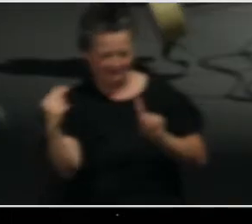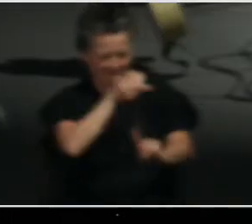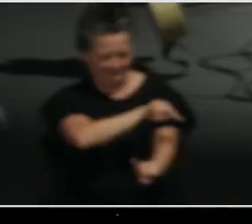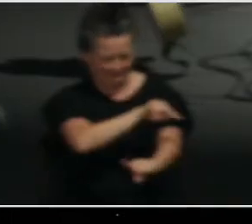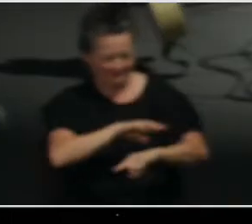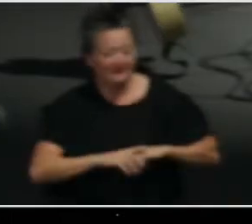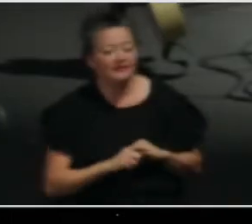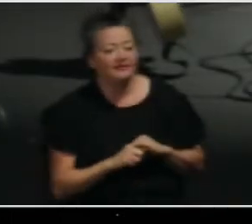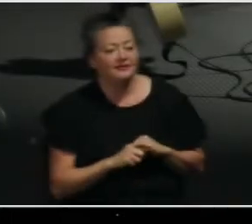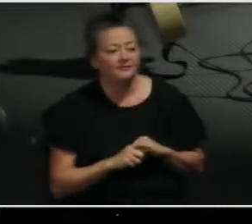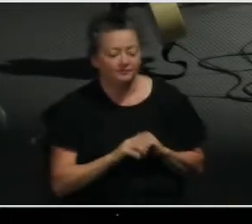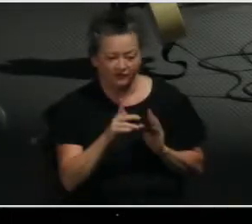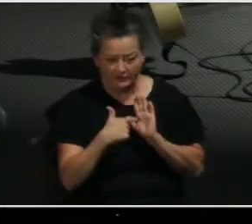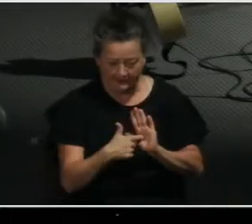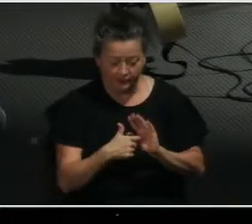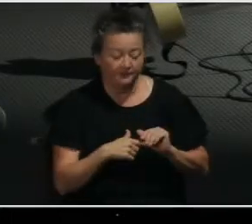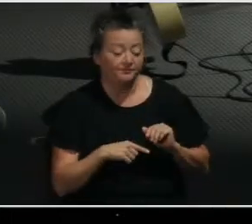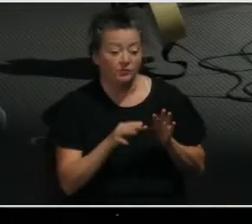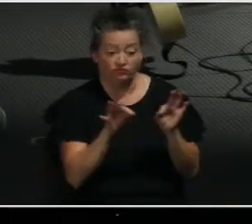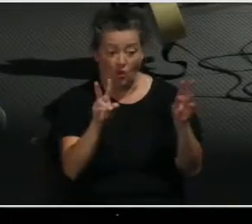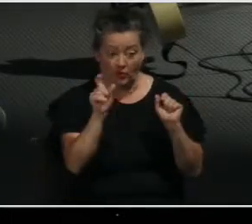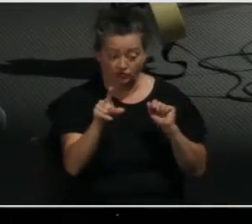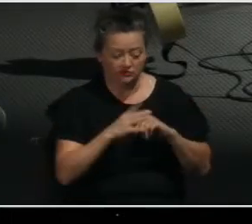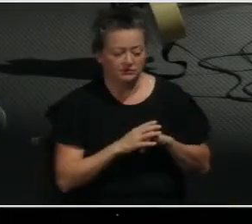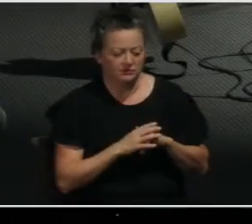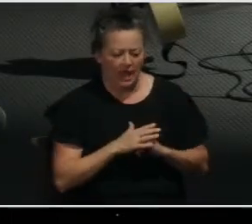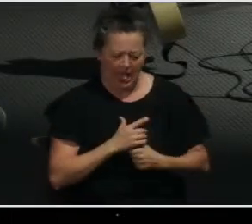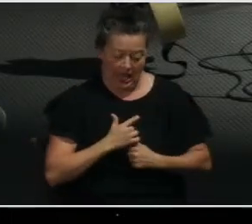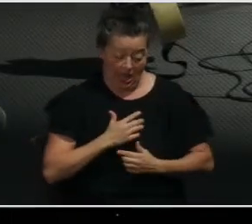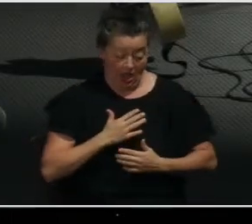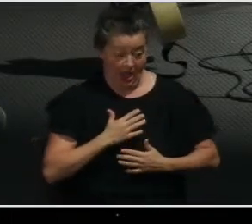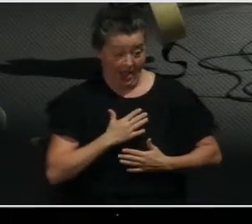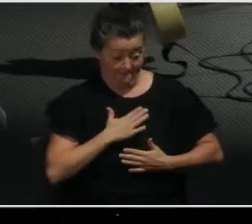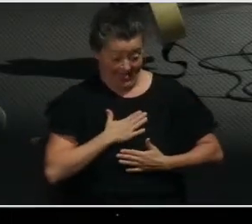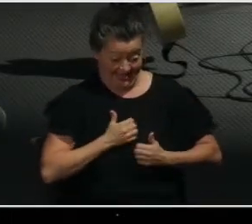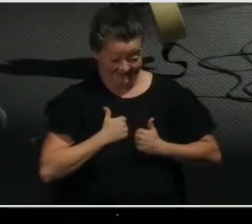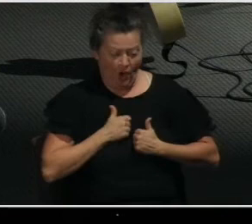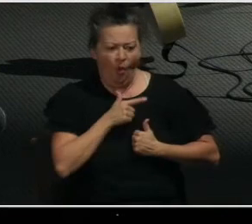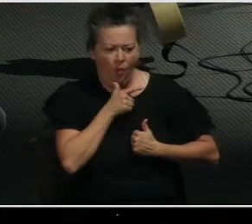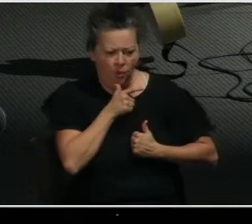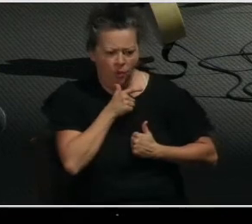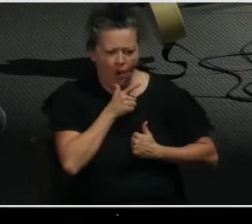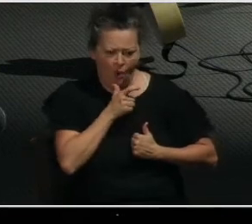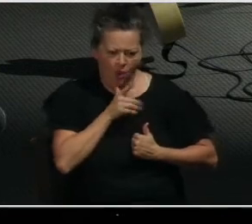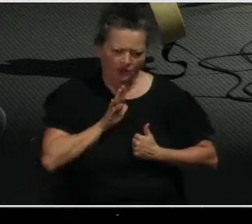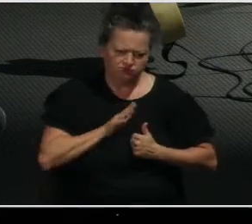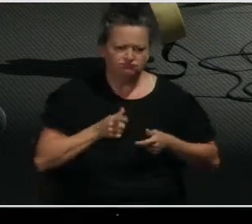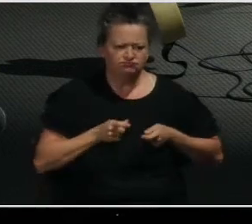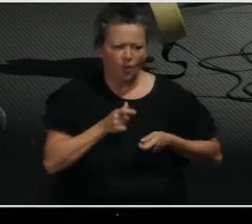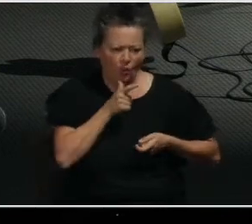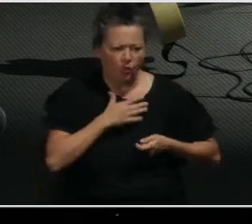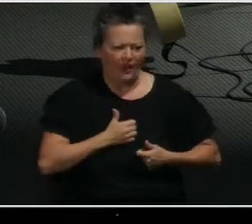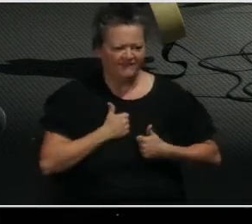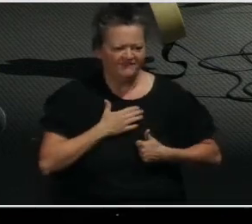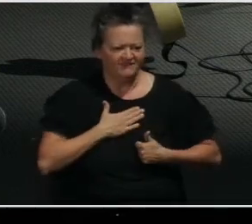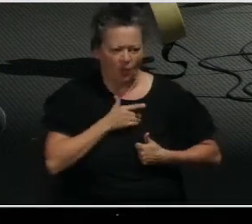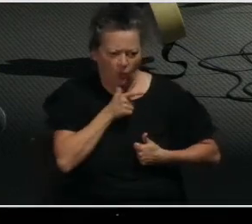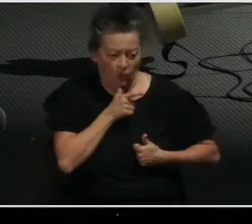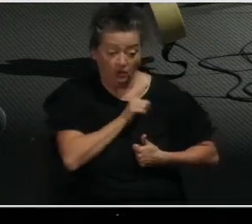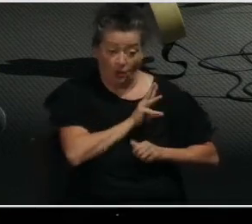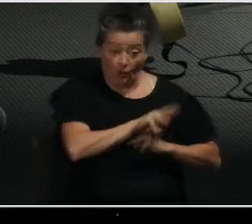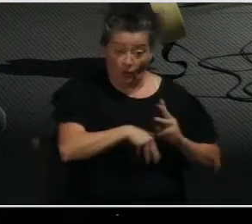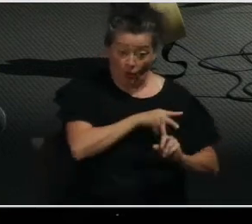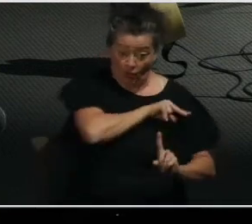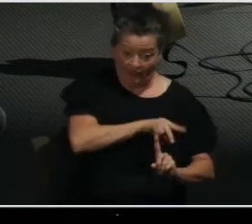is your life? And the world would say, well, that's pretty obvious. You own your